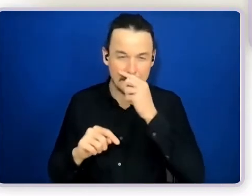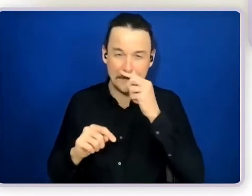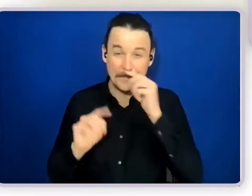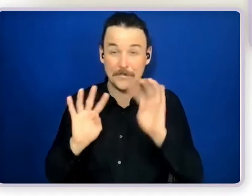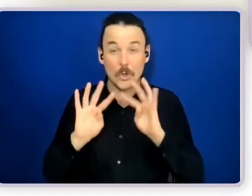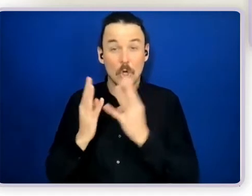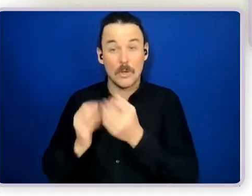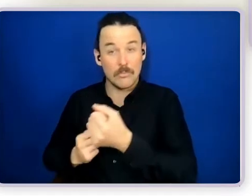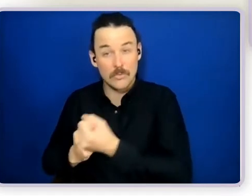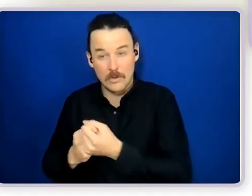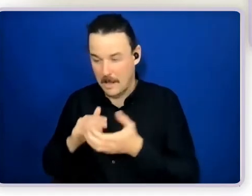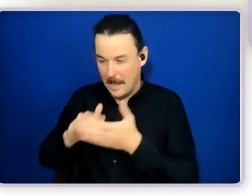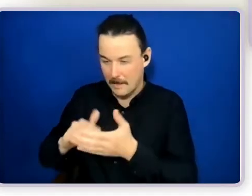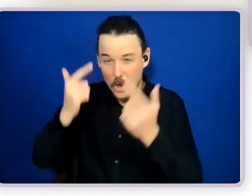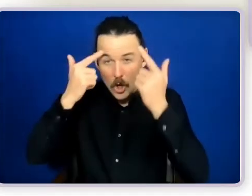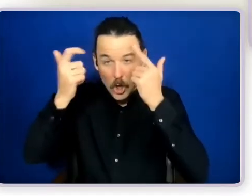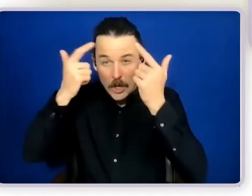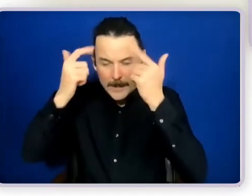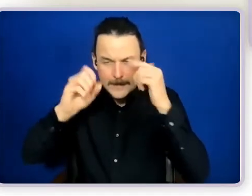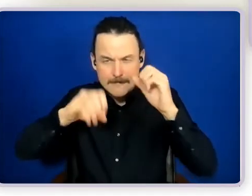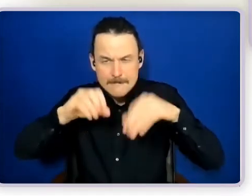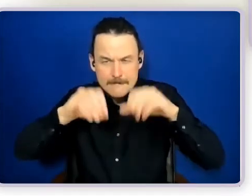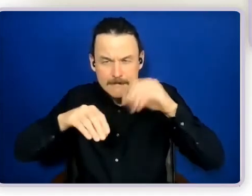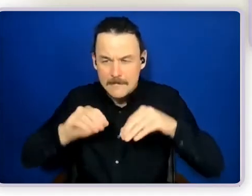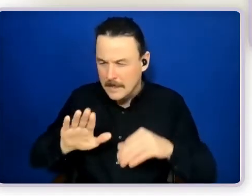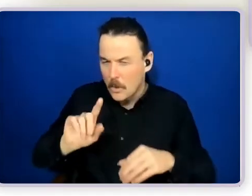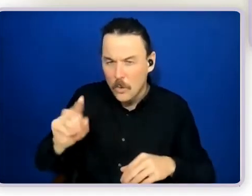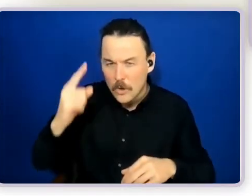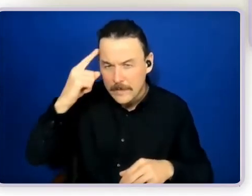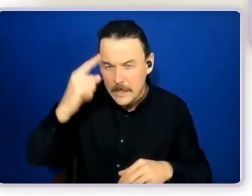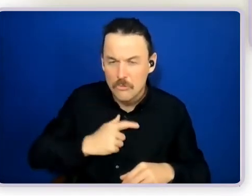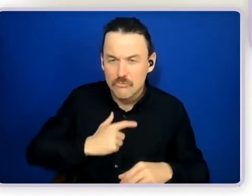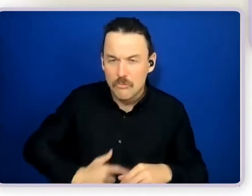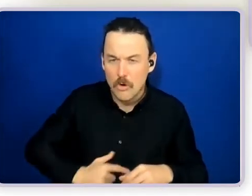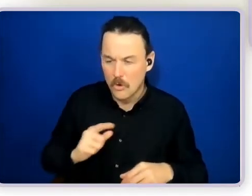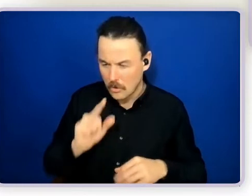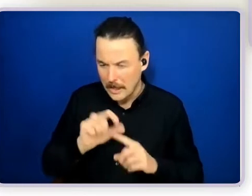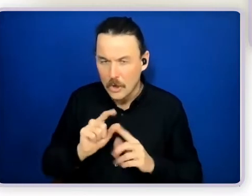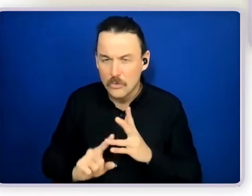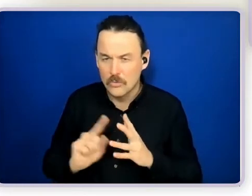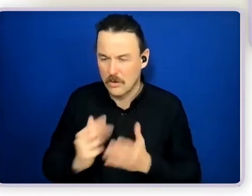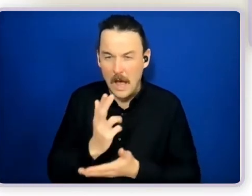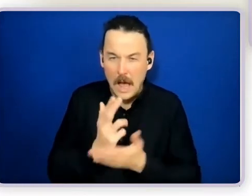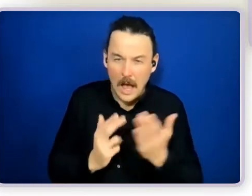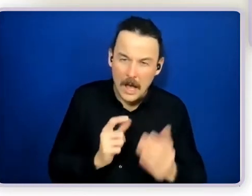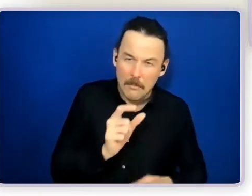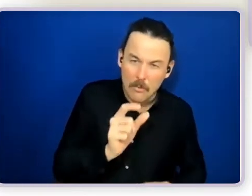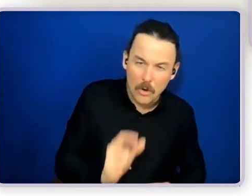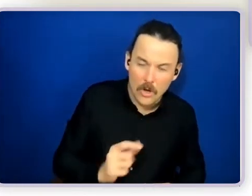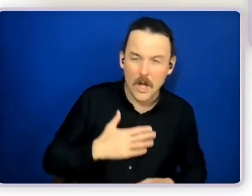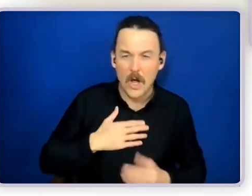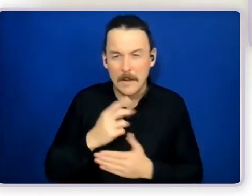Okay, let's think about all the roles that you could possibly take up if you're an artist. And if you like people, what could all, what could this look like?